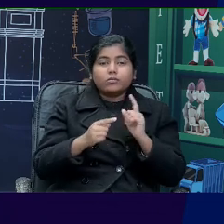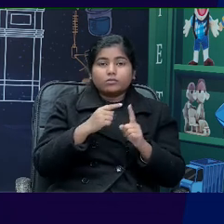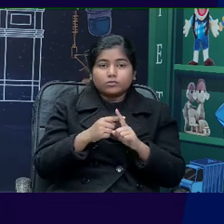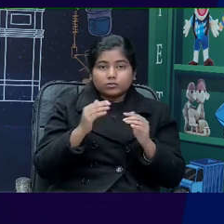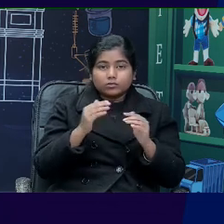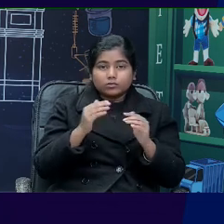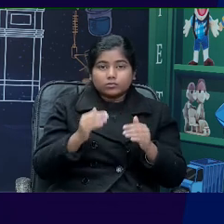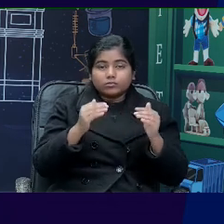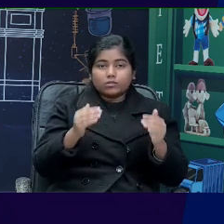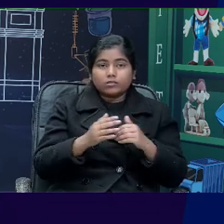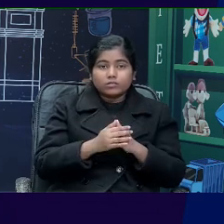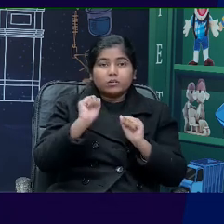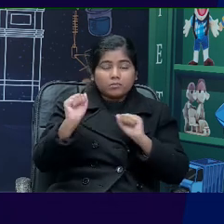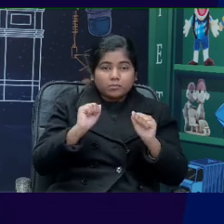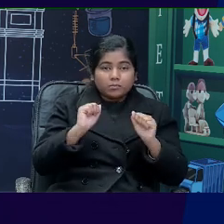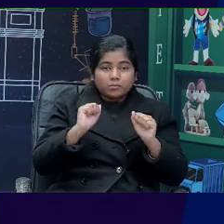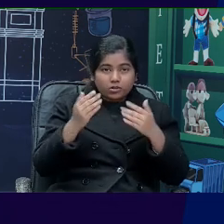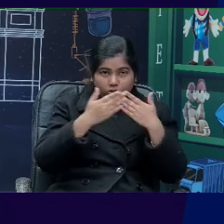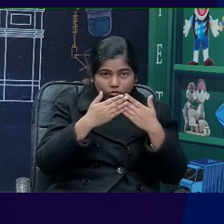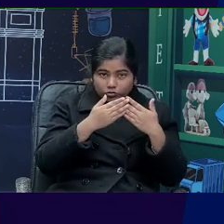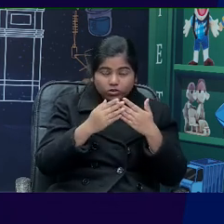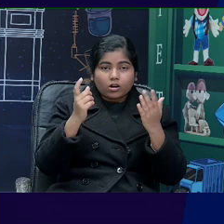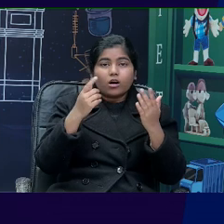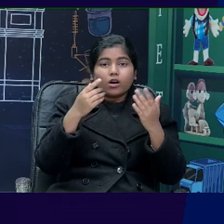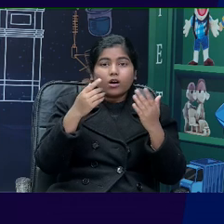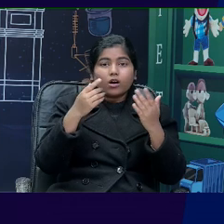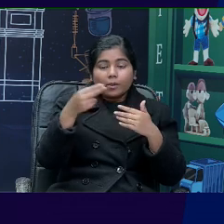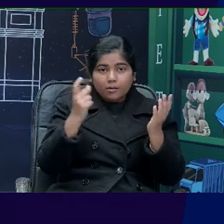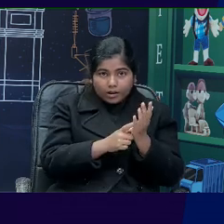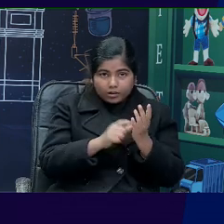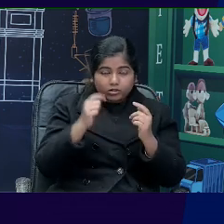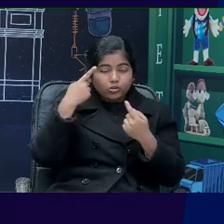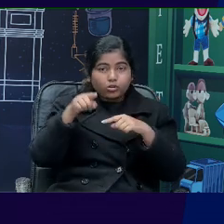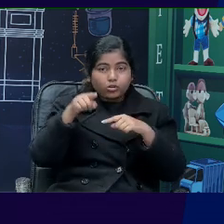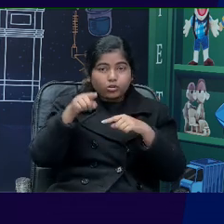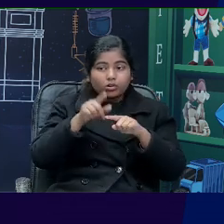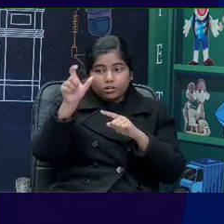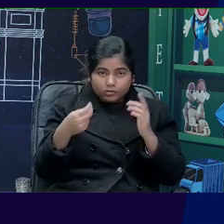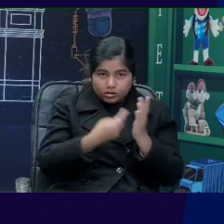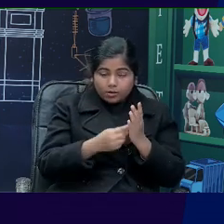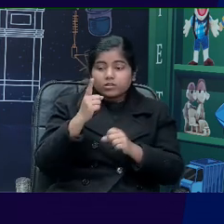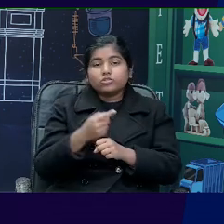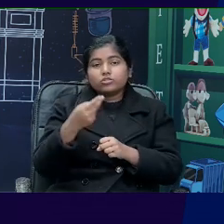you will your school name, expert name and can your teacher's name.